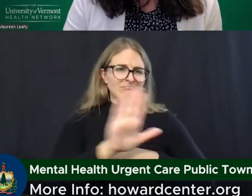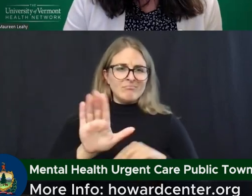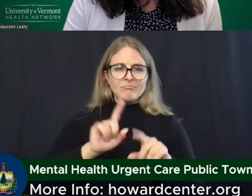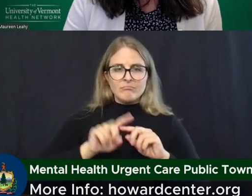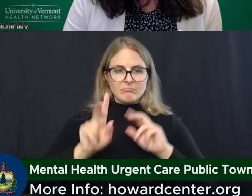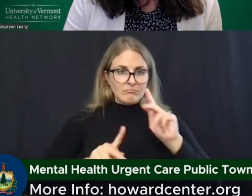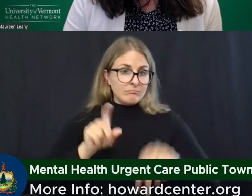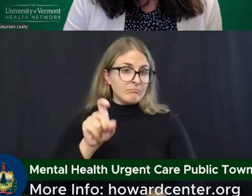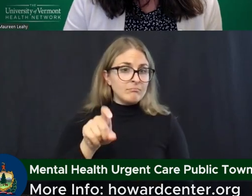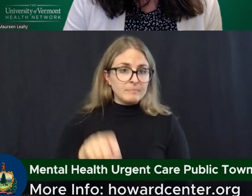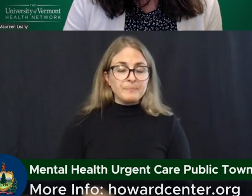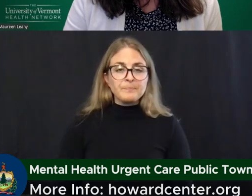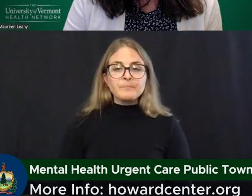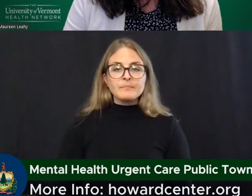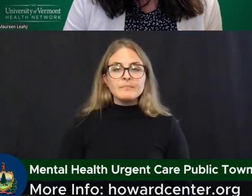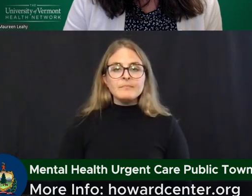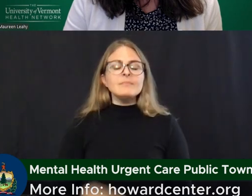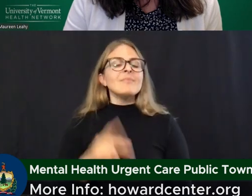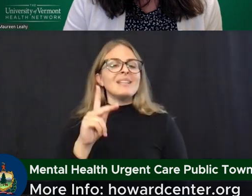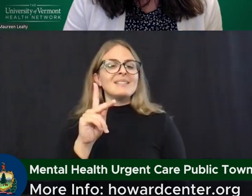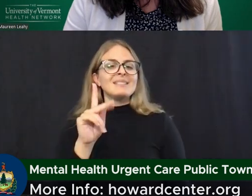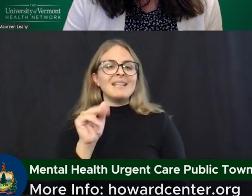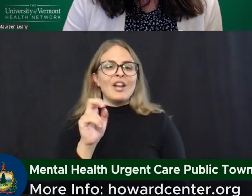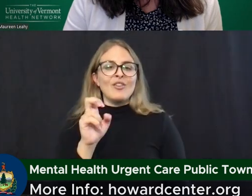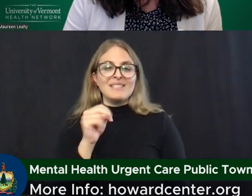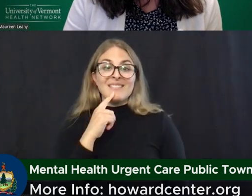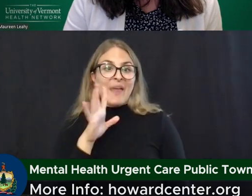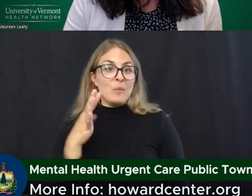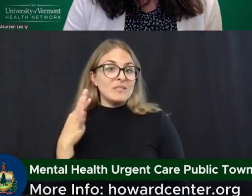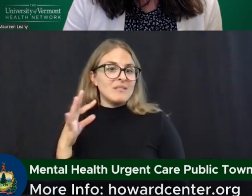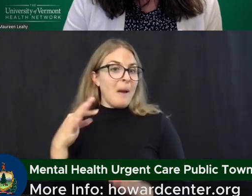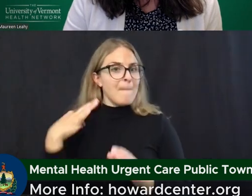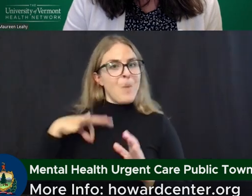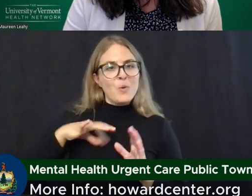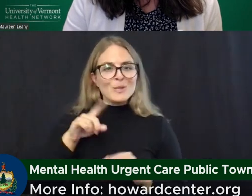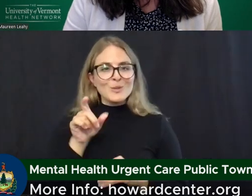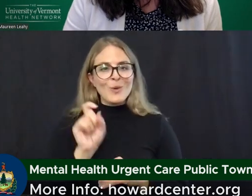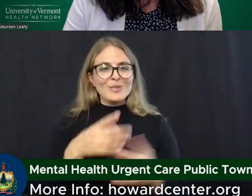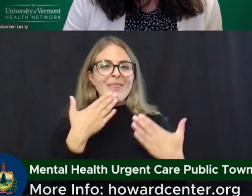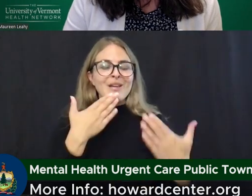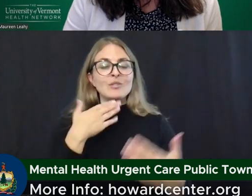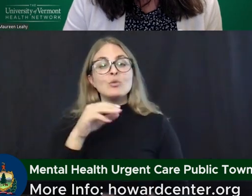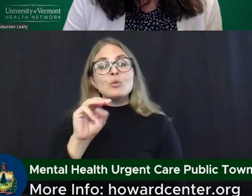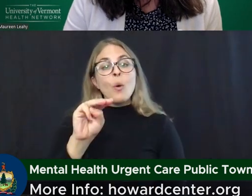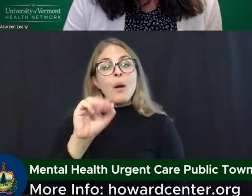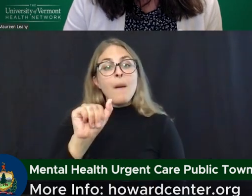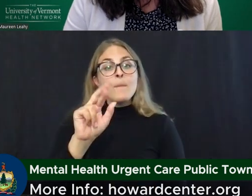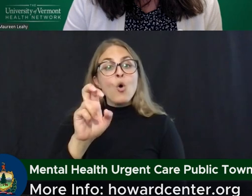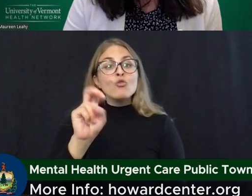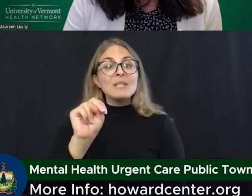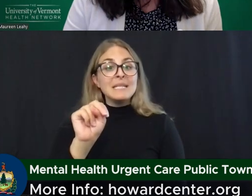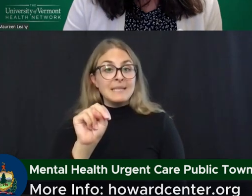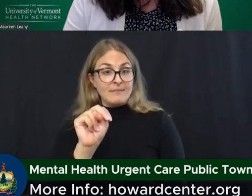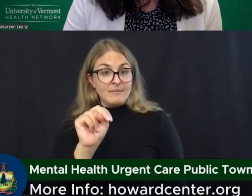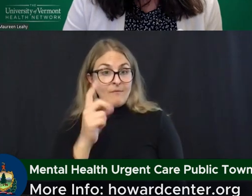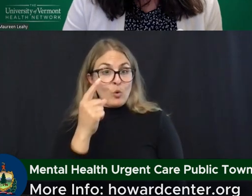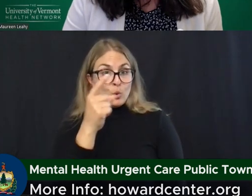Thank you, Charlotte. So that was a bonus. Thank you. So Maureen, this next question is for you.